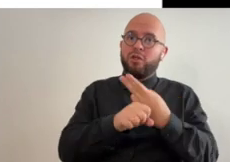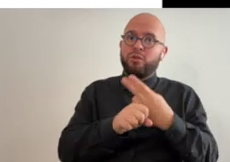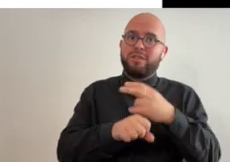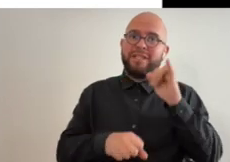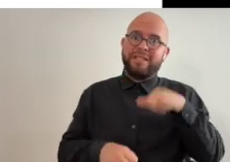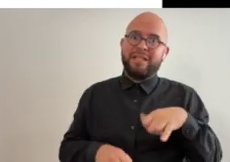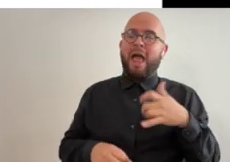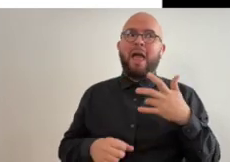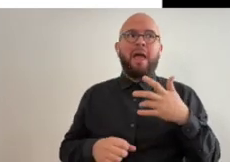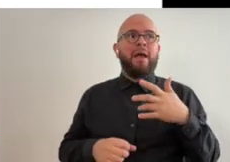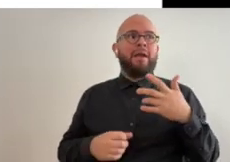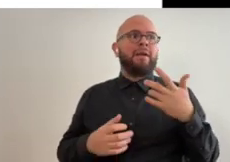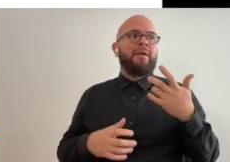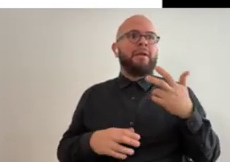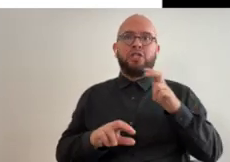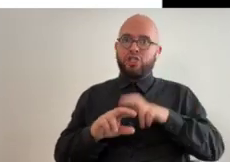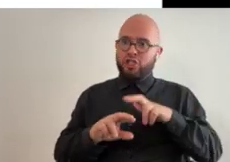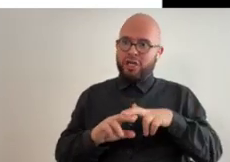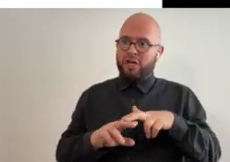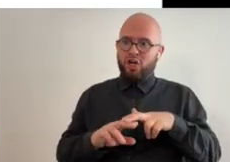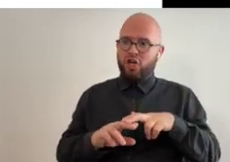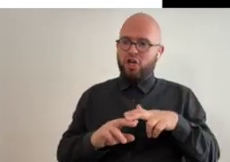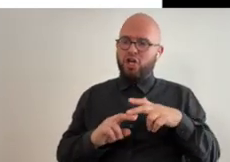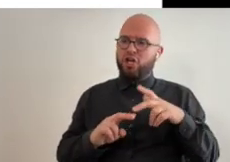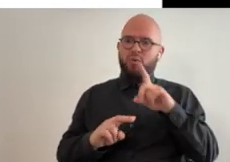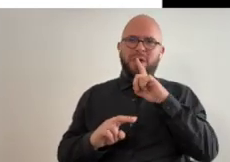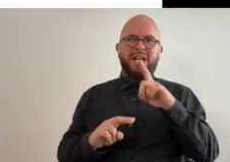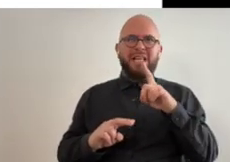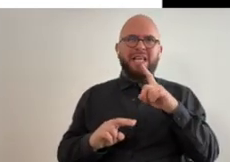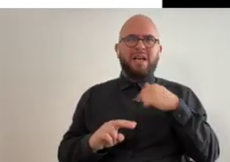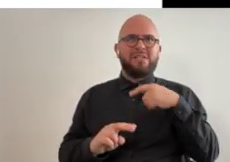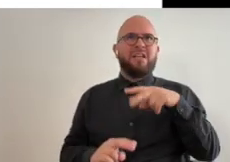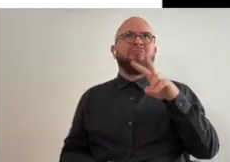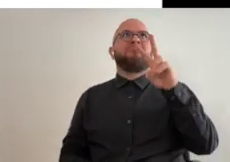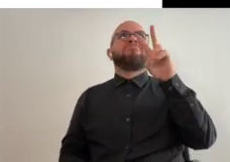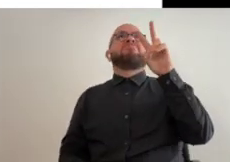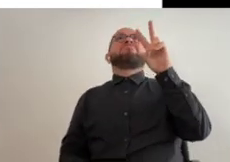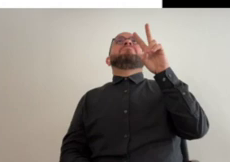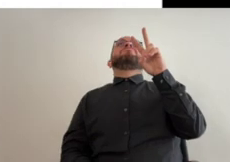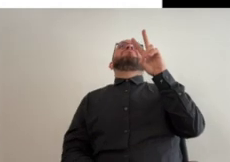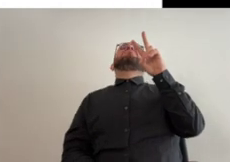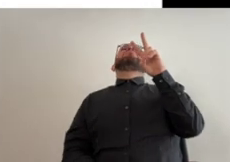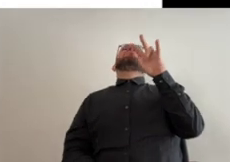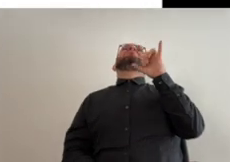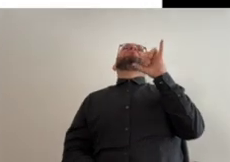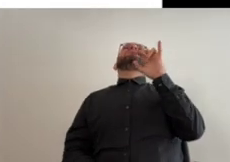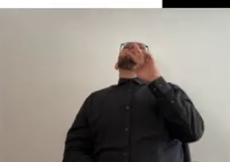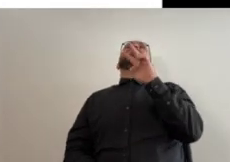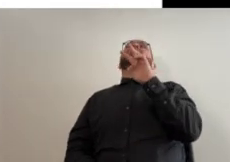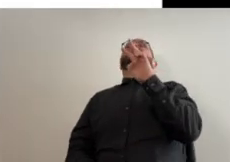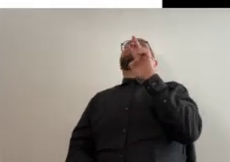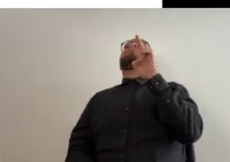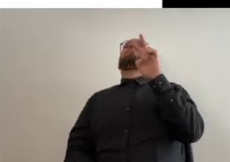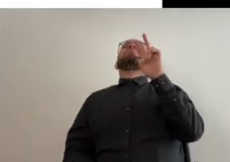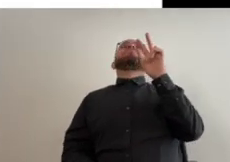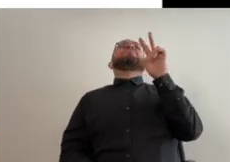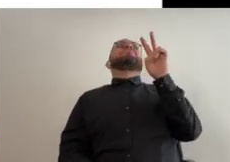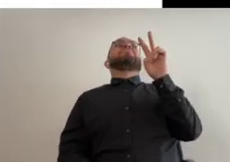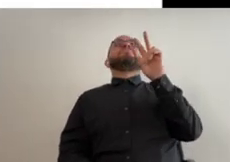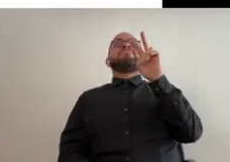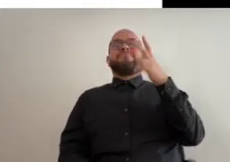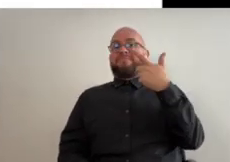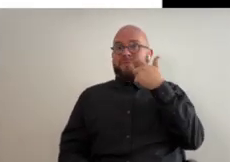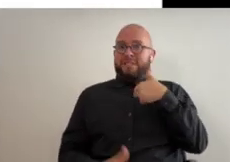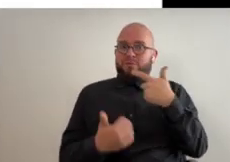started using that chair i just you know all of a sudden i saw not that i never looked up but then i was in this